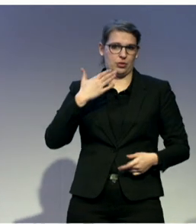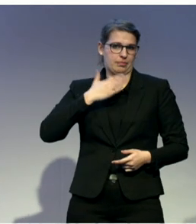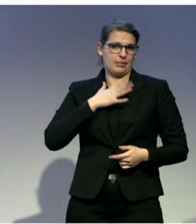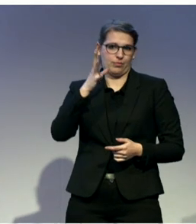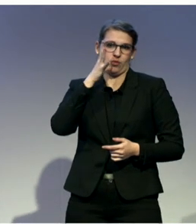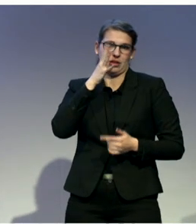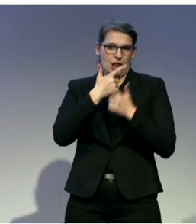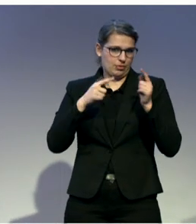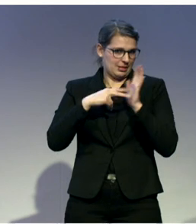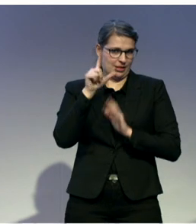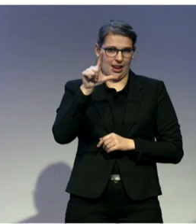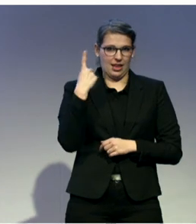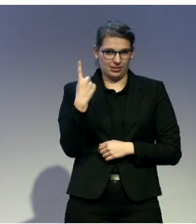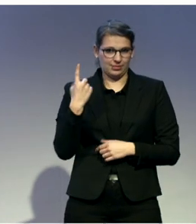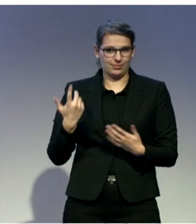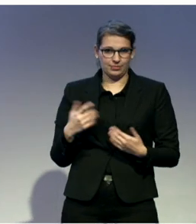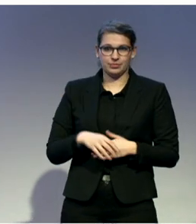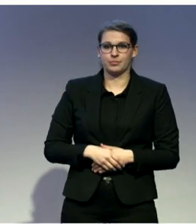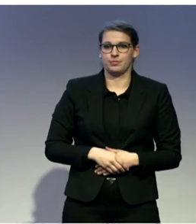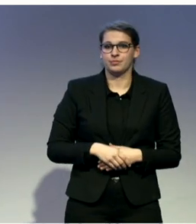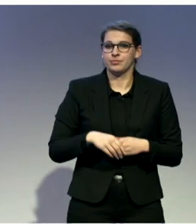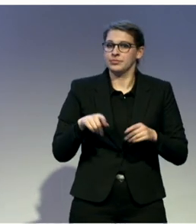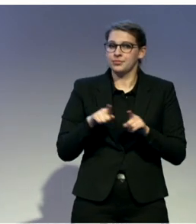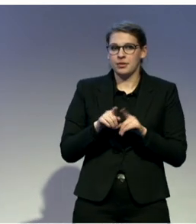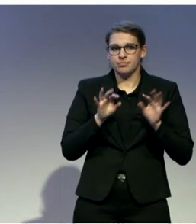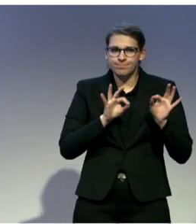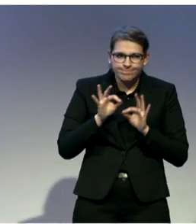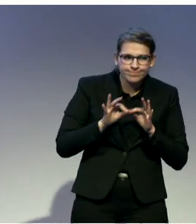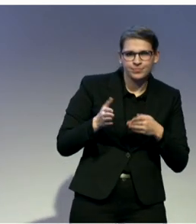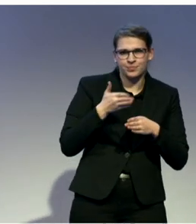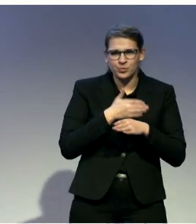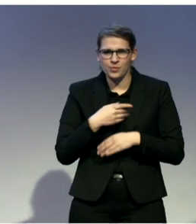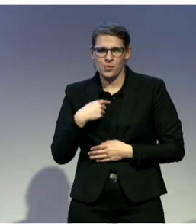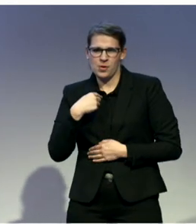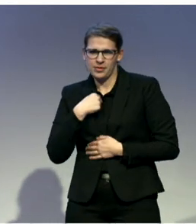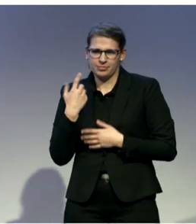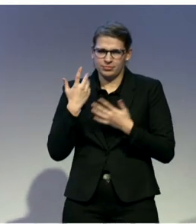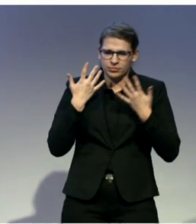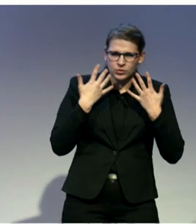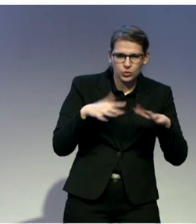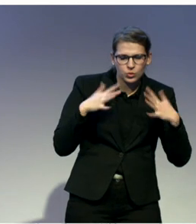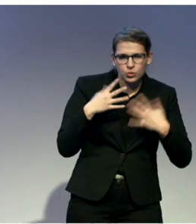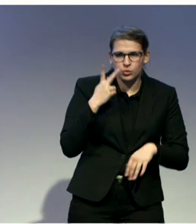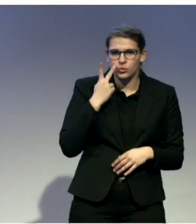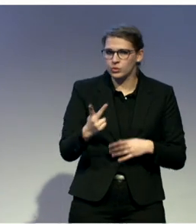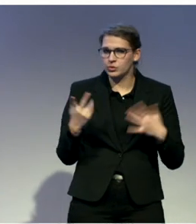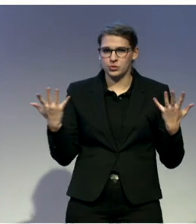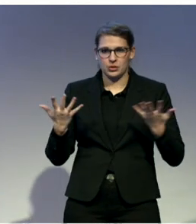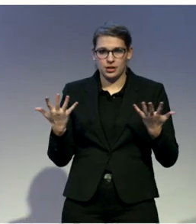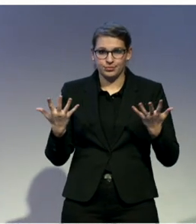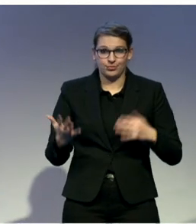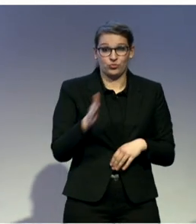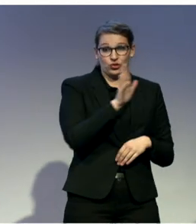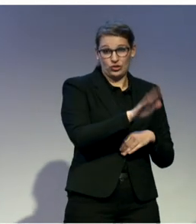presentation, I was amazed to find out that 90% of the children with hearing